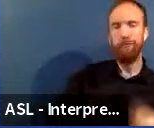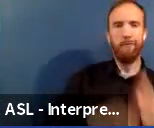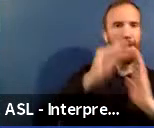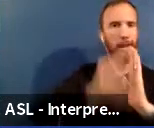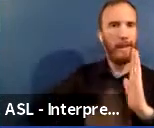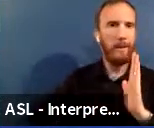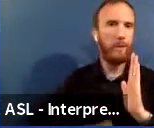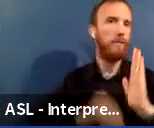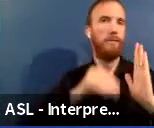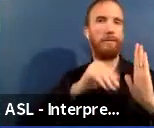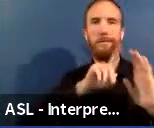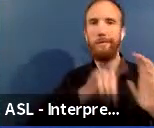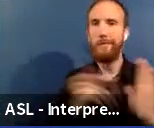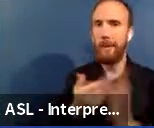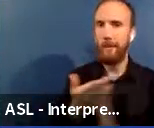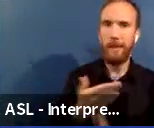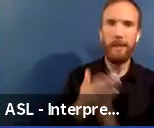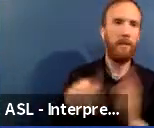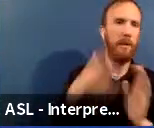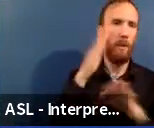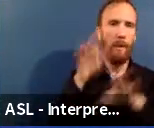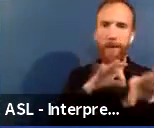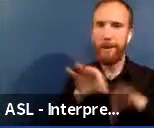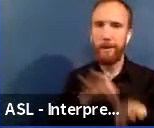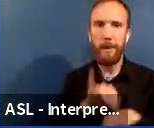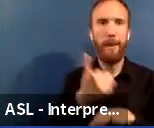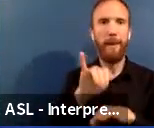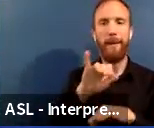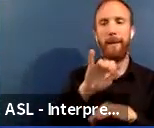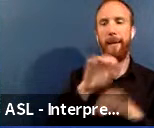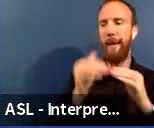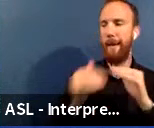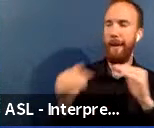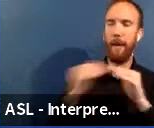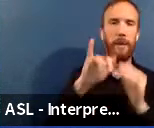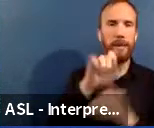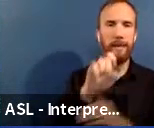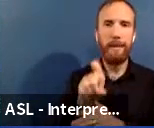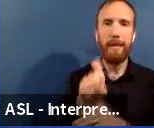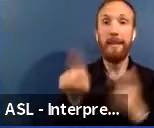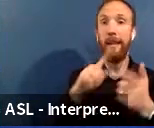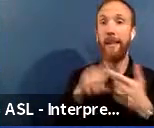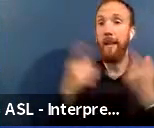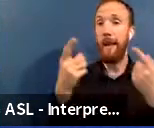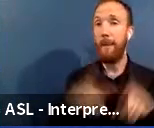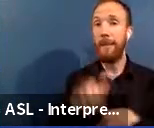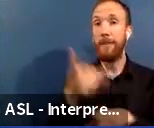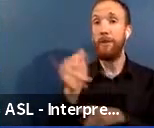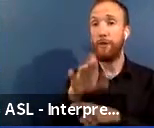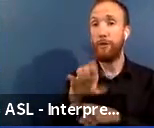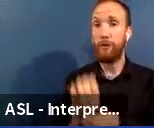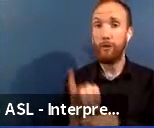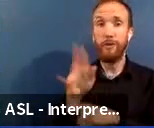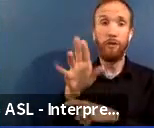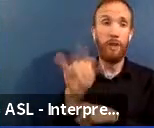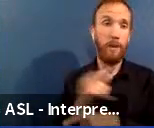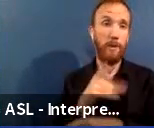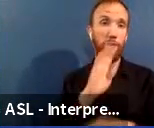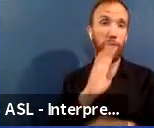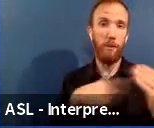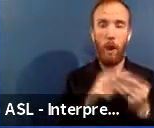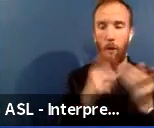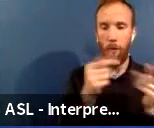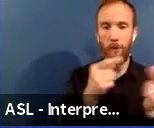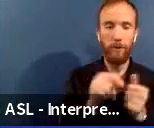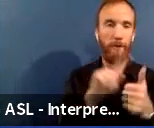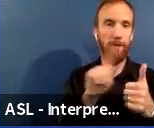also what the equity index is, we're going to make some decisions about which capital projects are first and how do we distribute that money